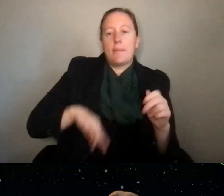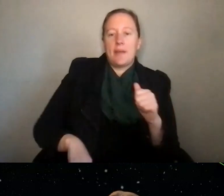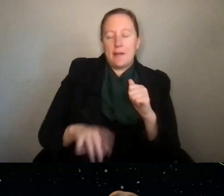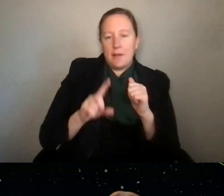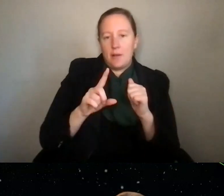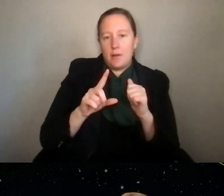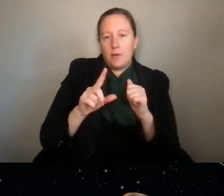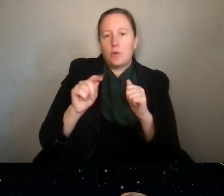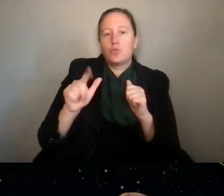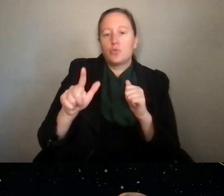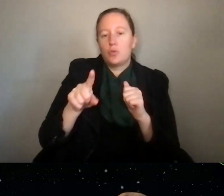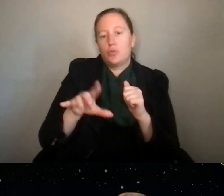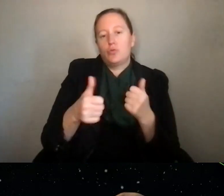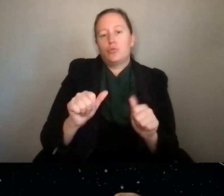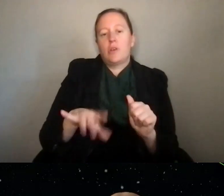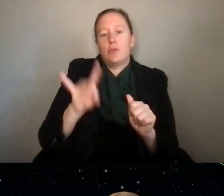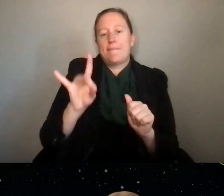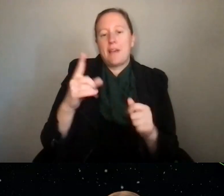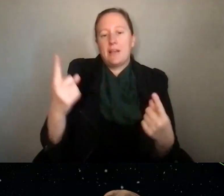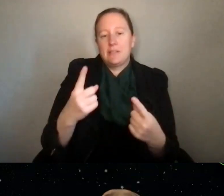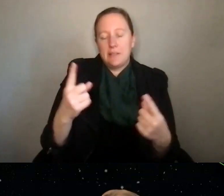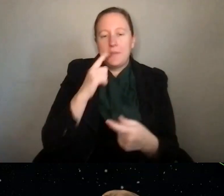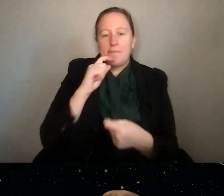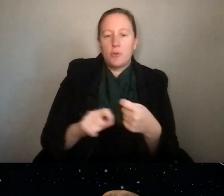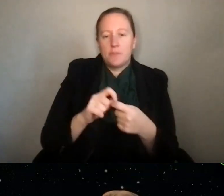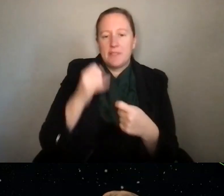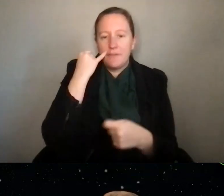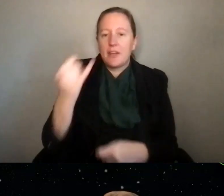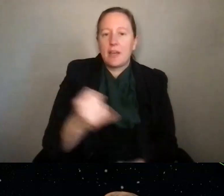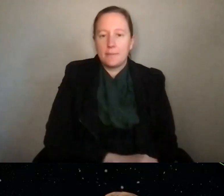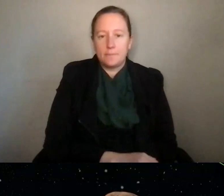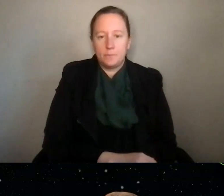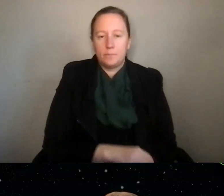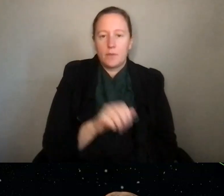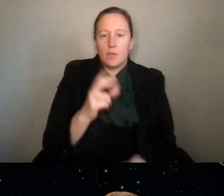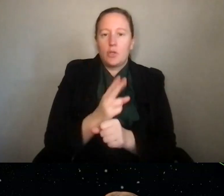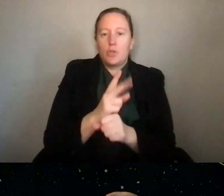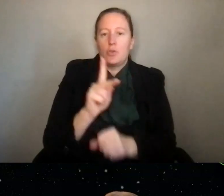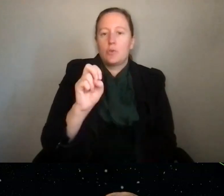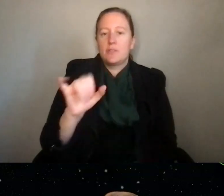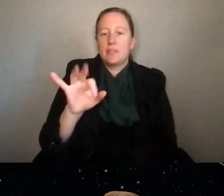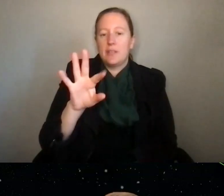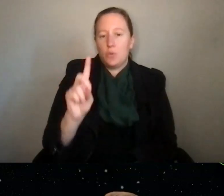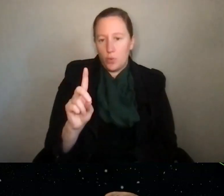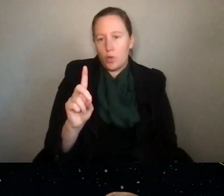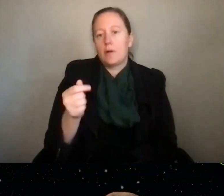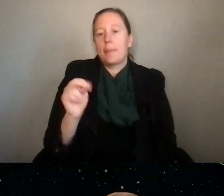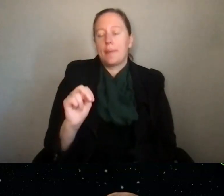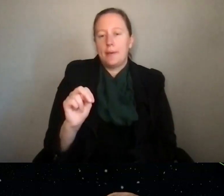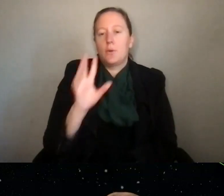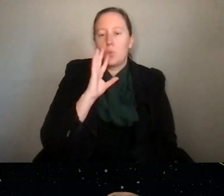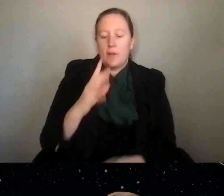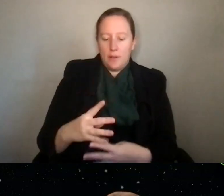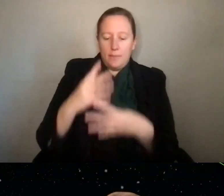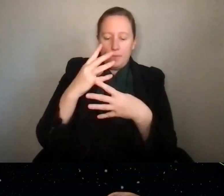as you're trying to find a home for a particular idea. You can just use keywords there, and then you will